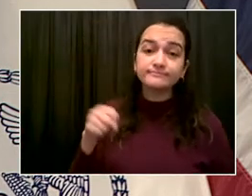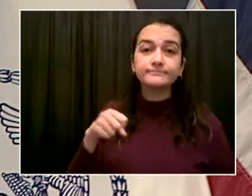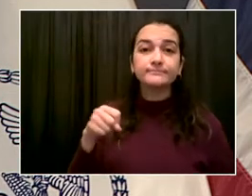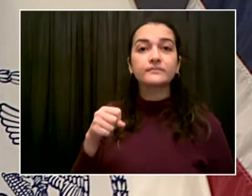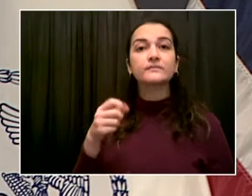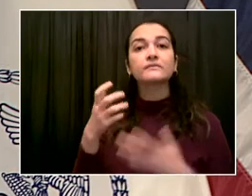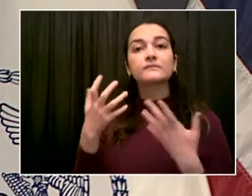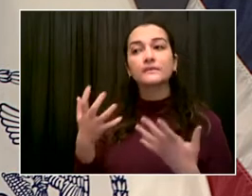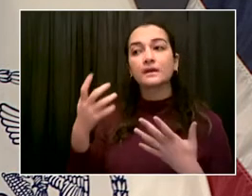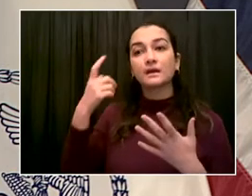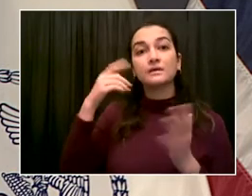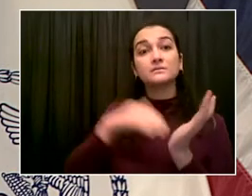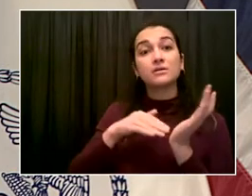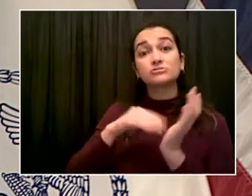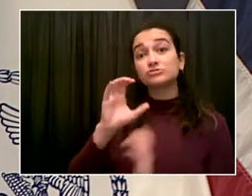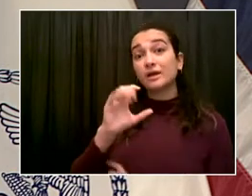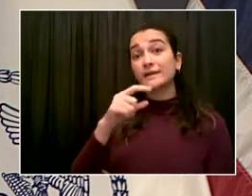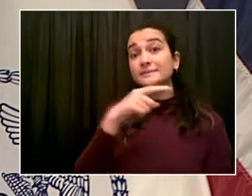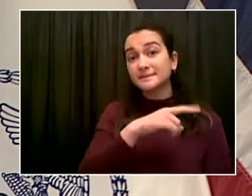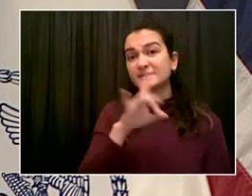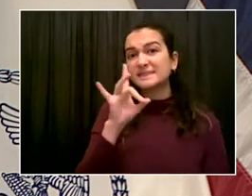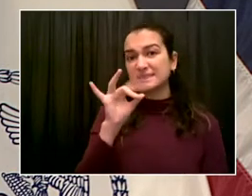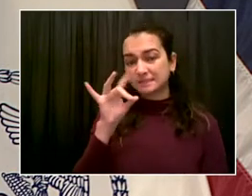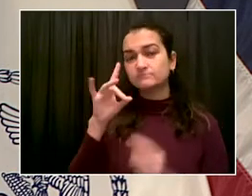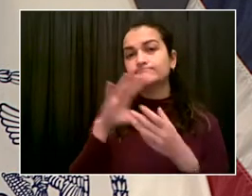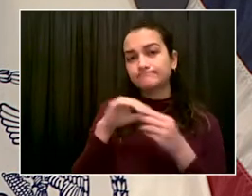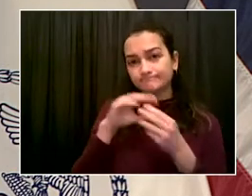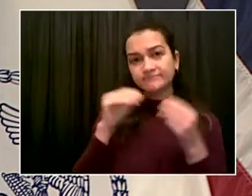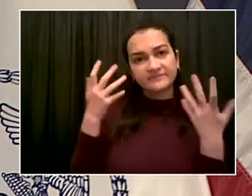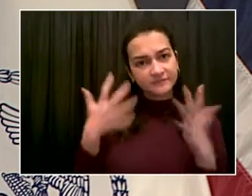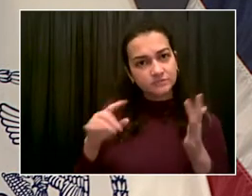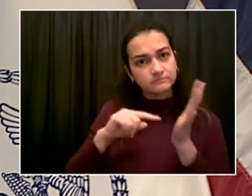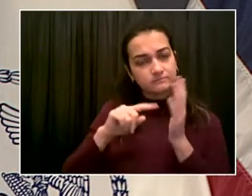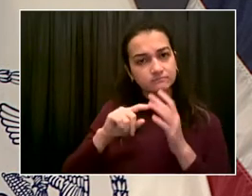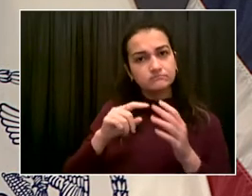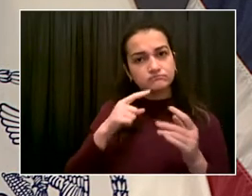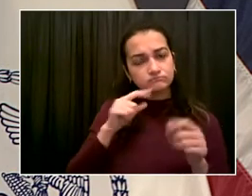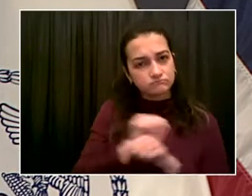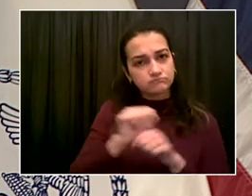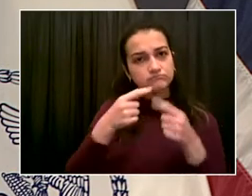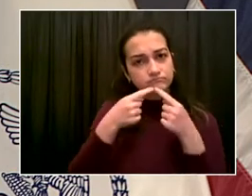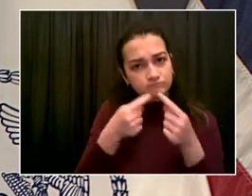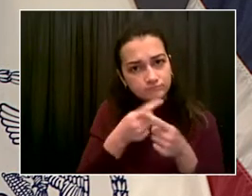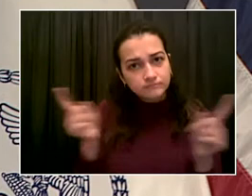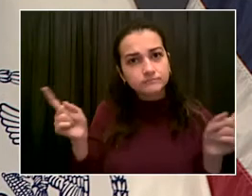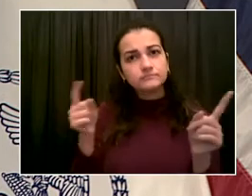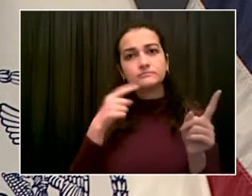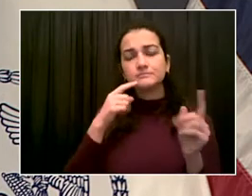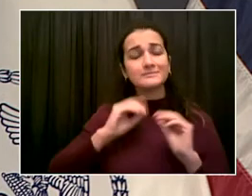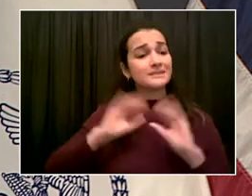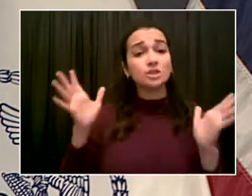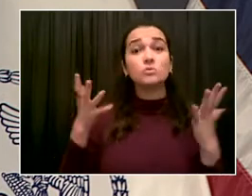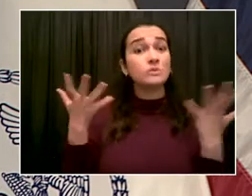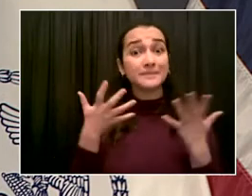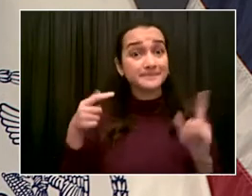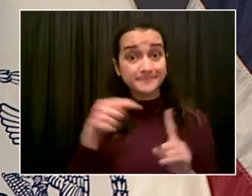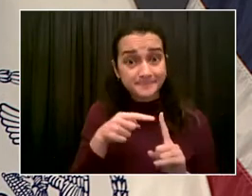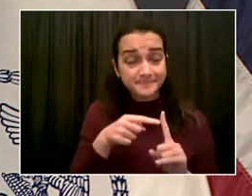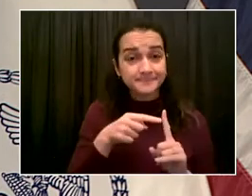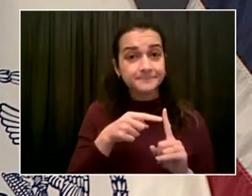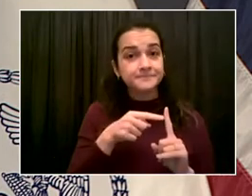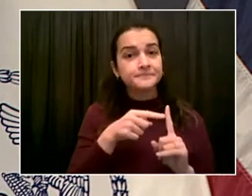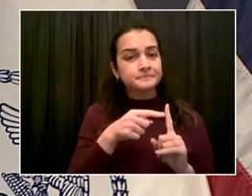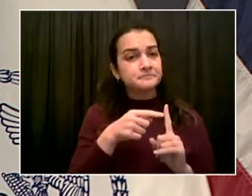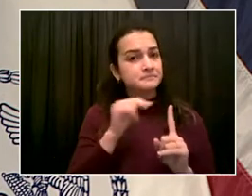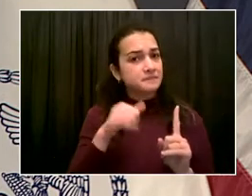people are going to make that choice. But again, what we do not want to do is mix messages about what's the thing that actually has the most